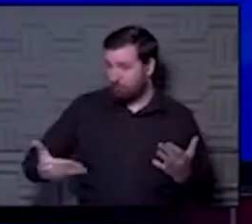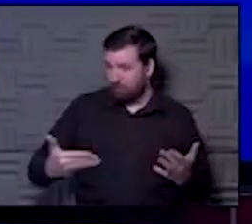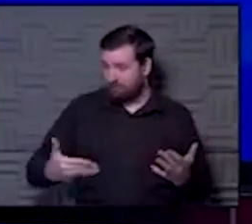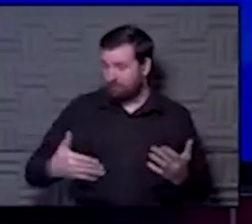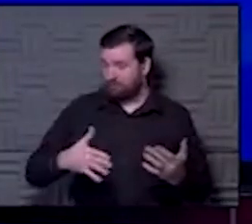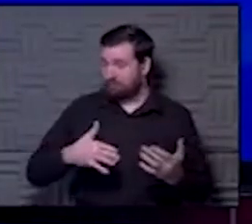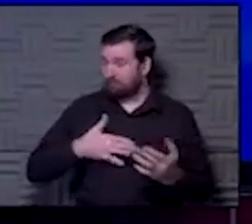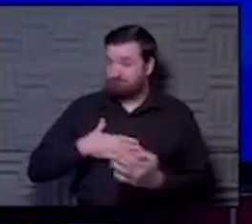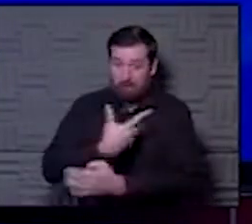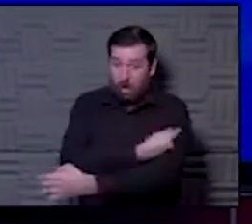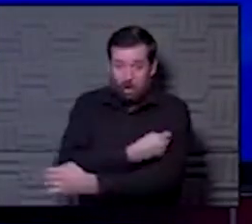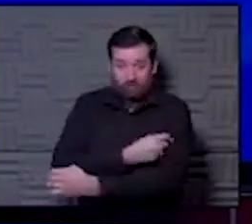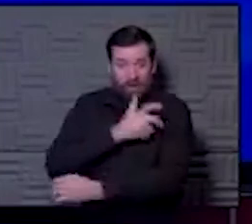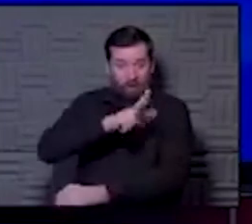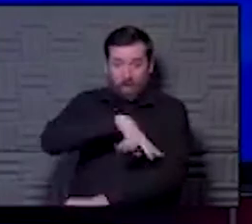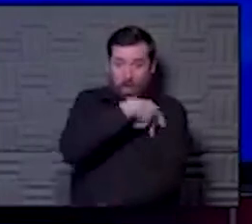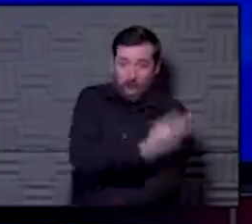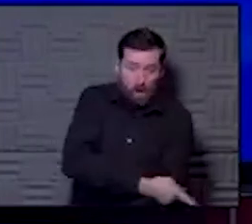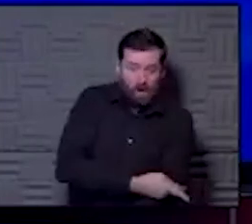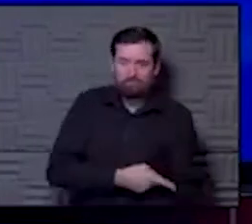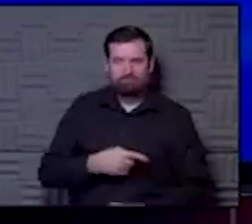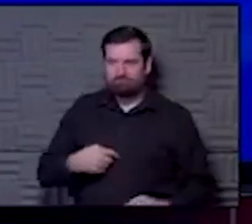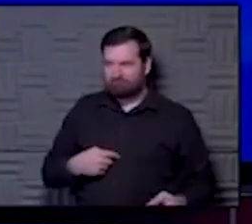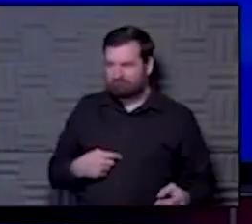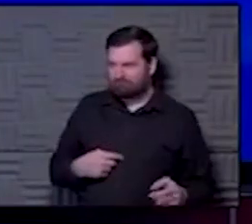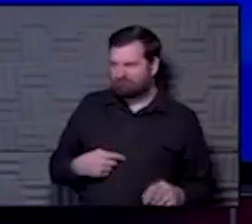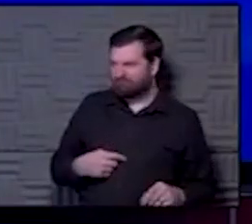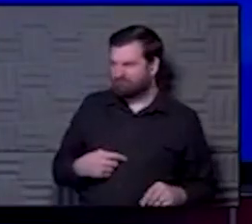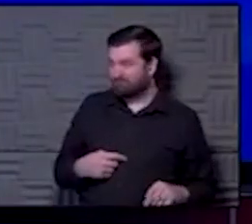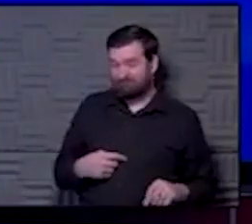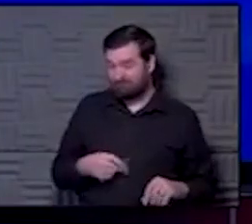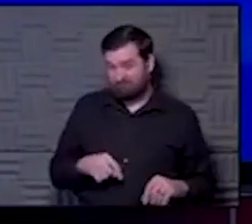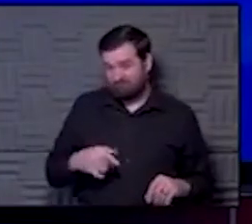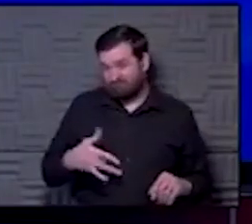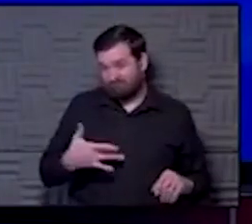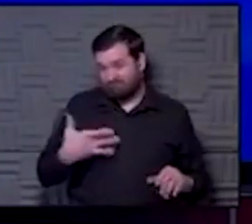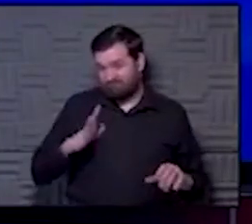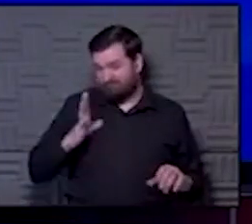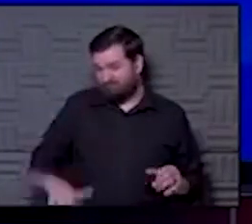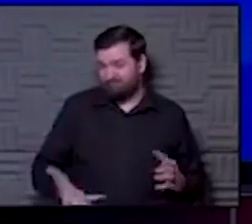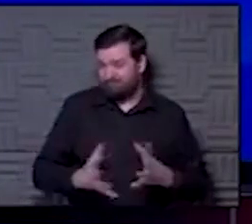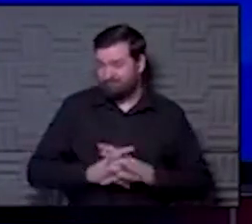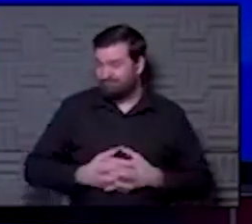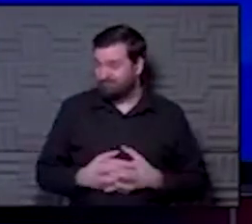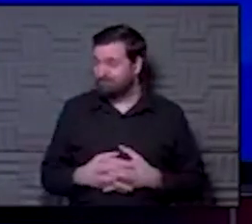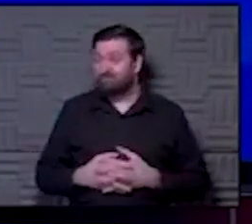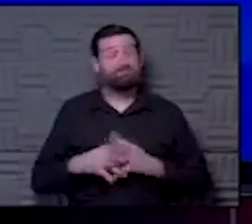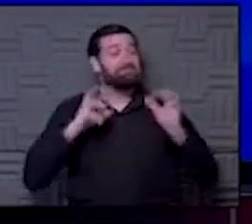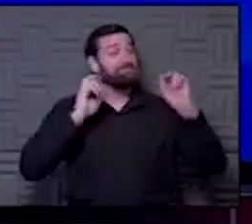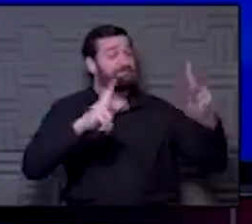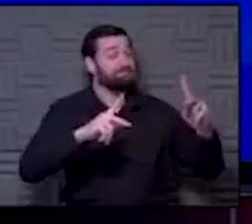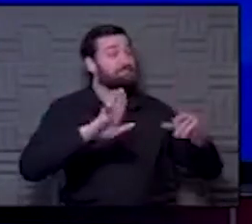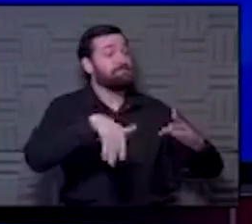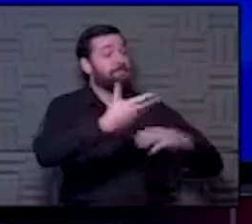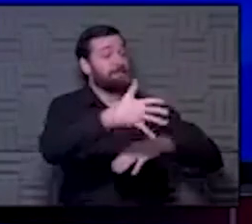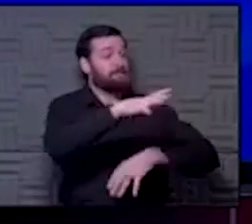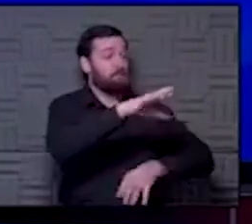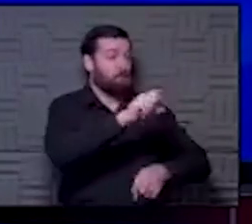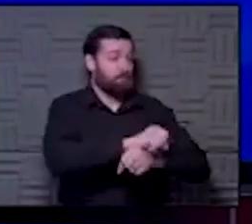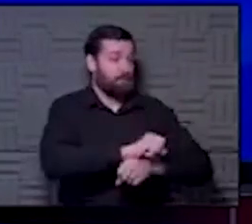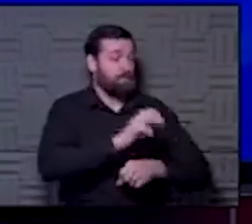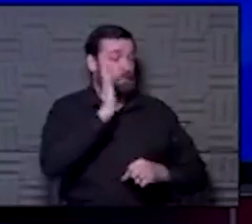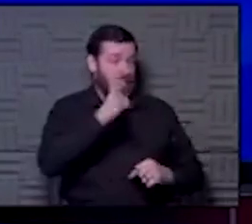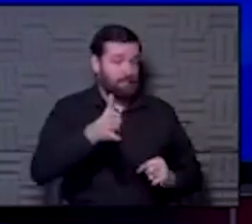My, my arm hasn't fallen off yet. I'm not sure. I don't think, I don't think you really stabbed me or anything. That's good. Okay. So your next appointment will